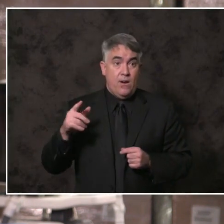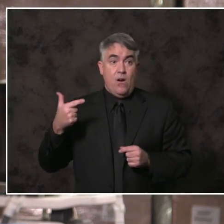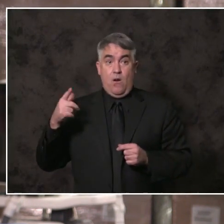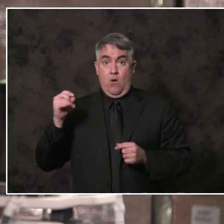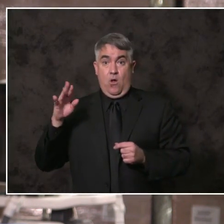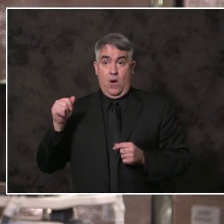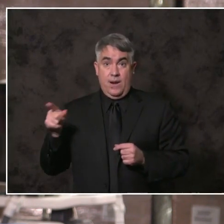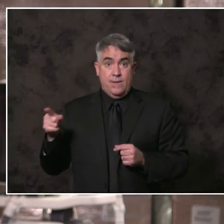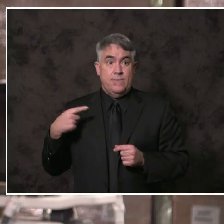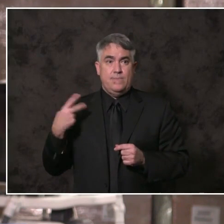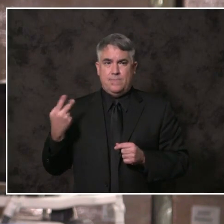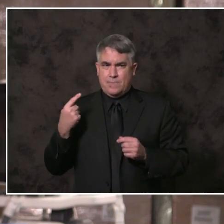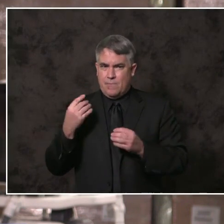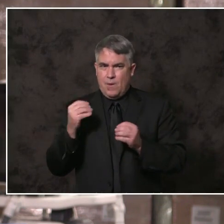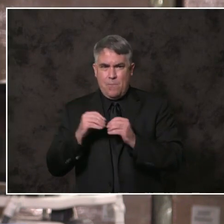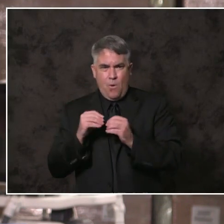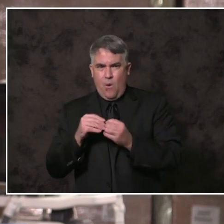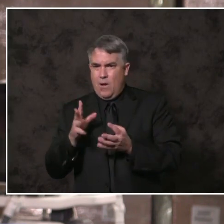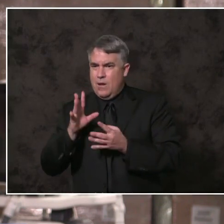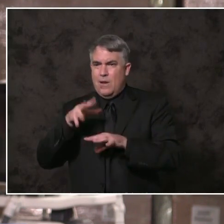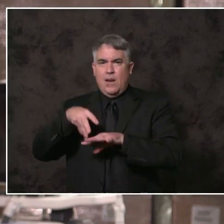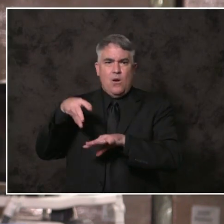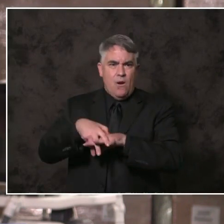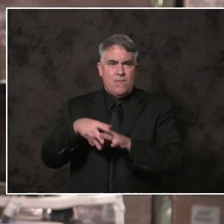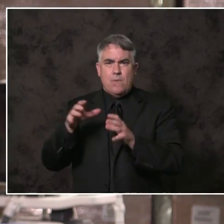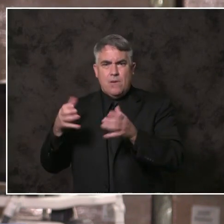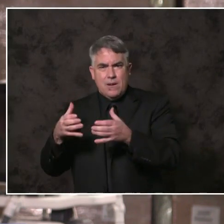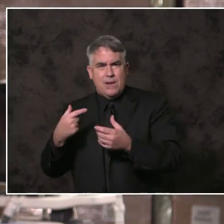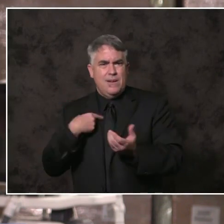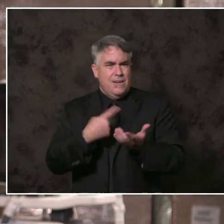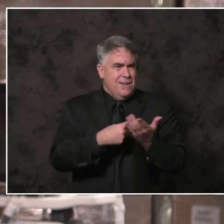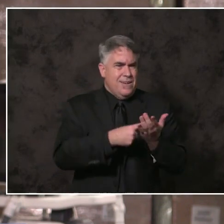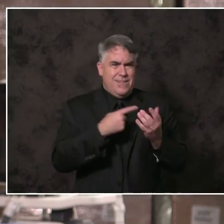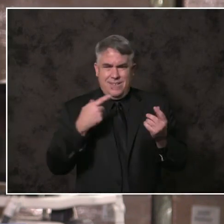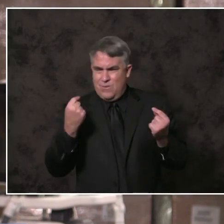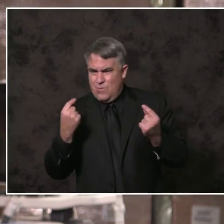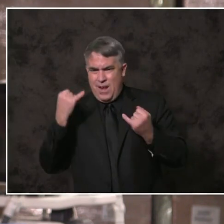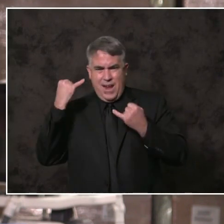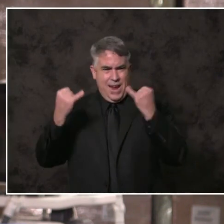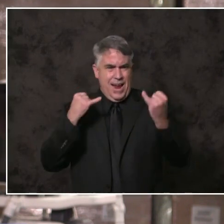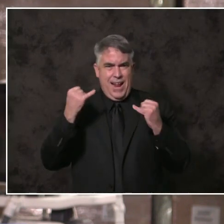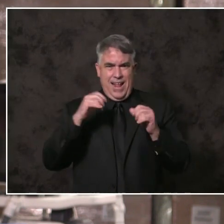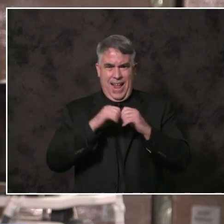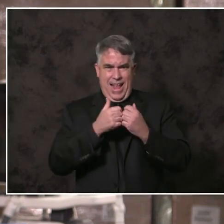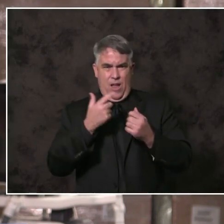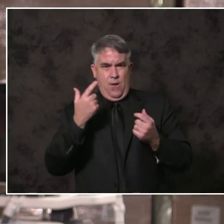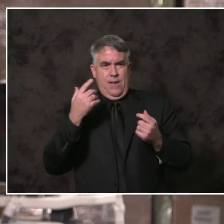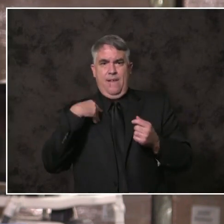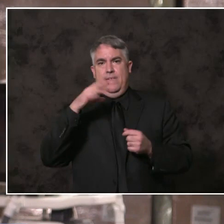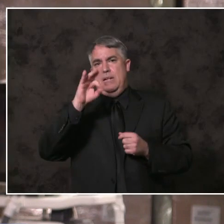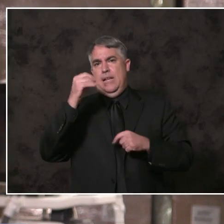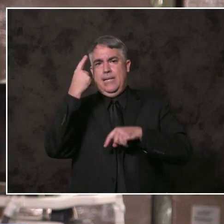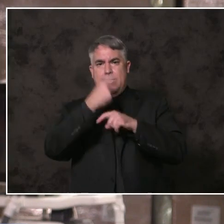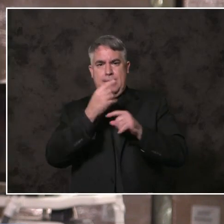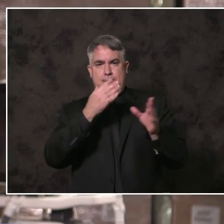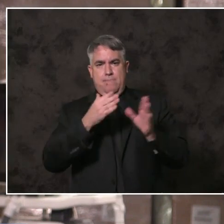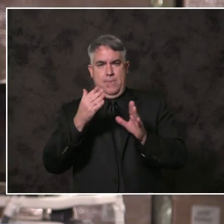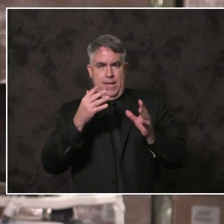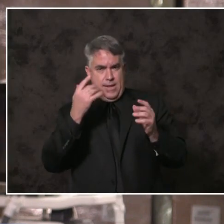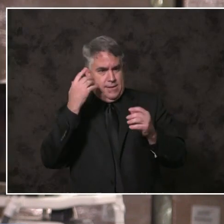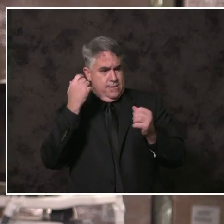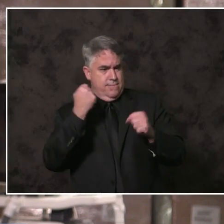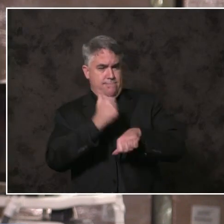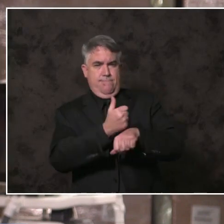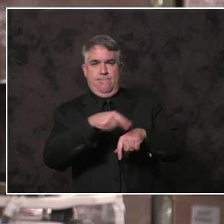our tribal leaders. Together we will convene a working group with a 90-day window to develop a strategy for funding,